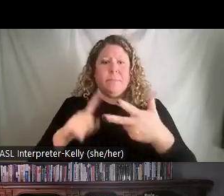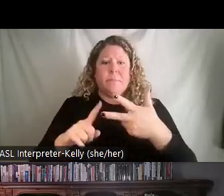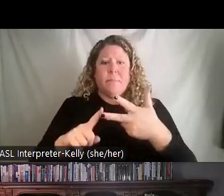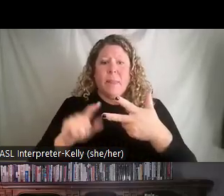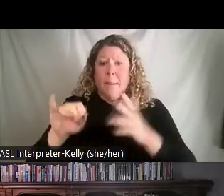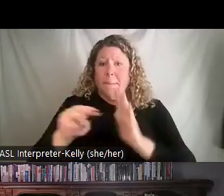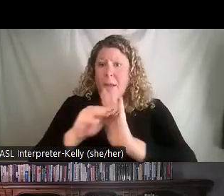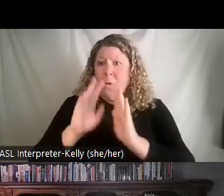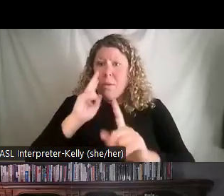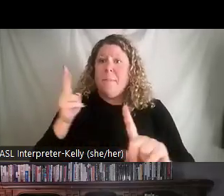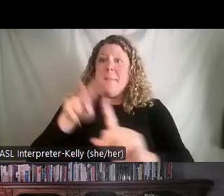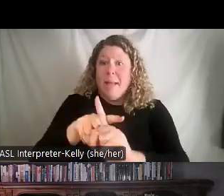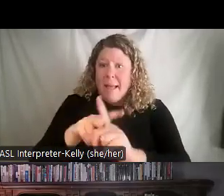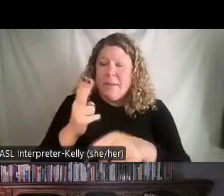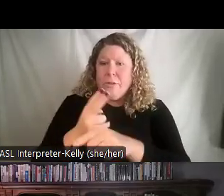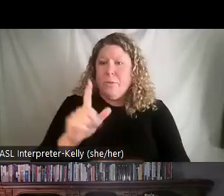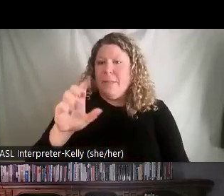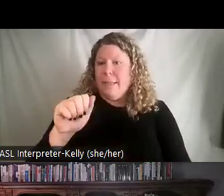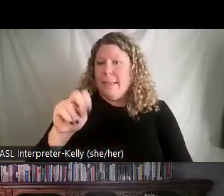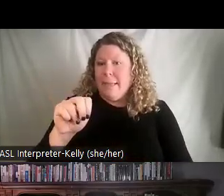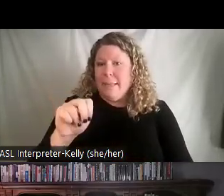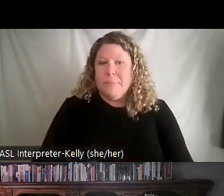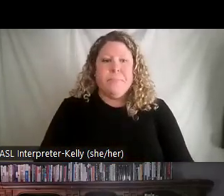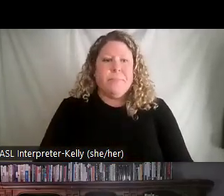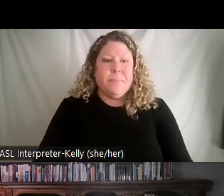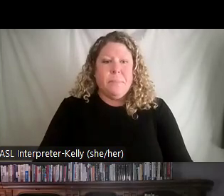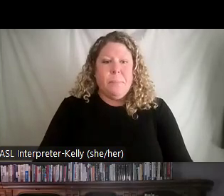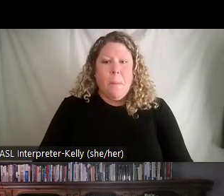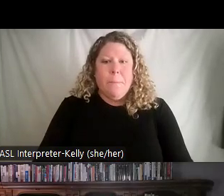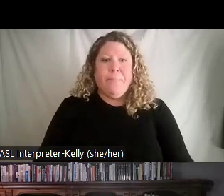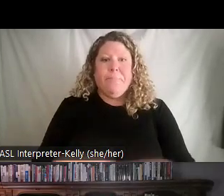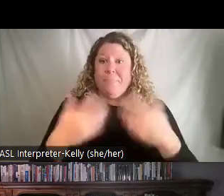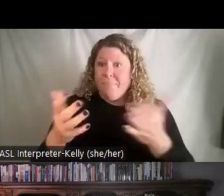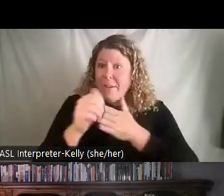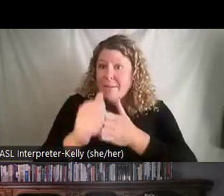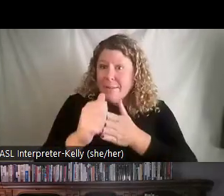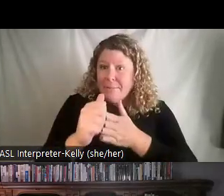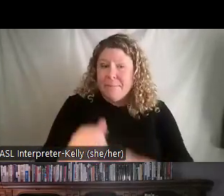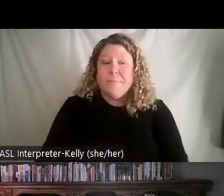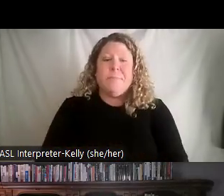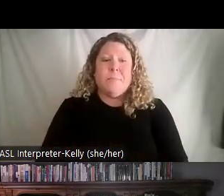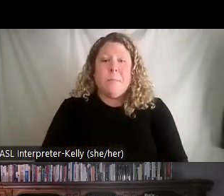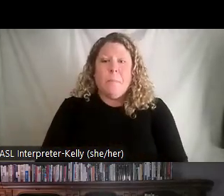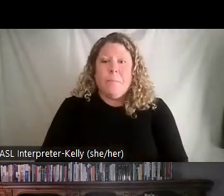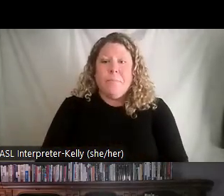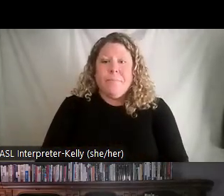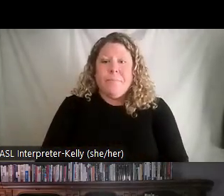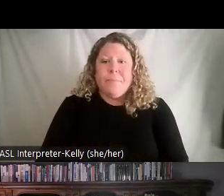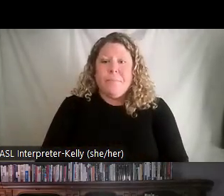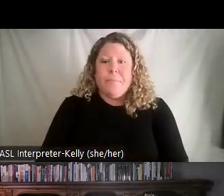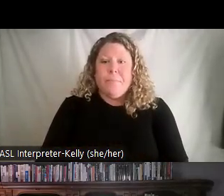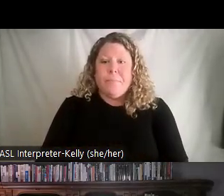using Lean. So from that perspective, what is leadership? Now, ever since